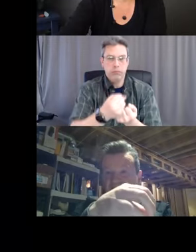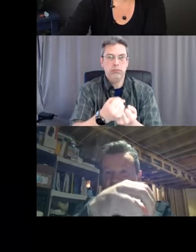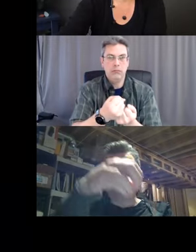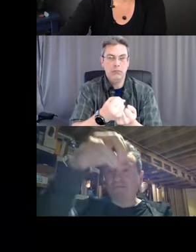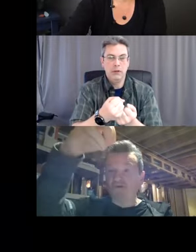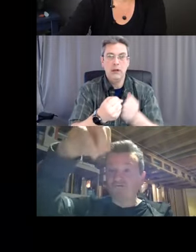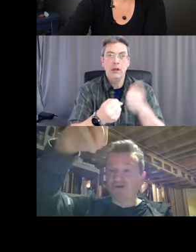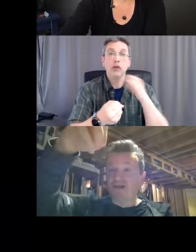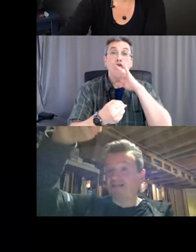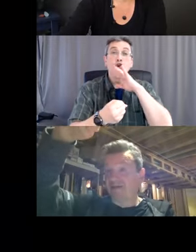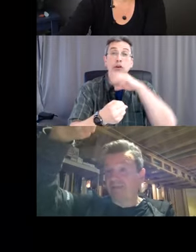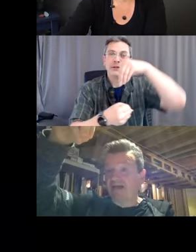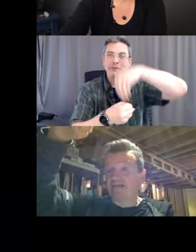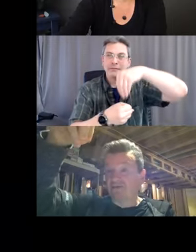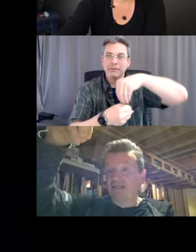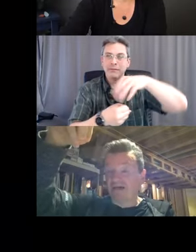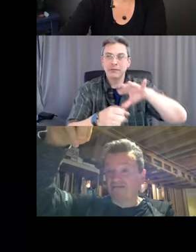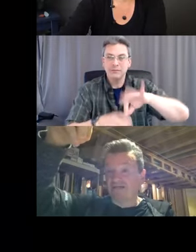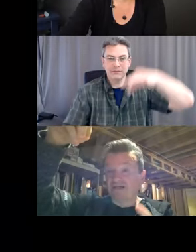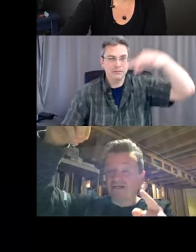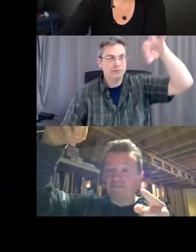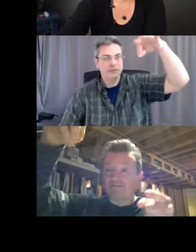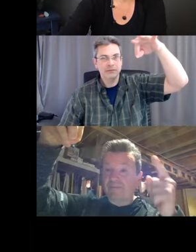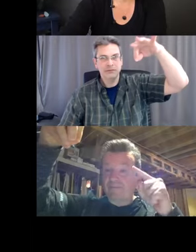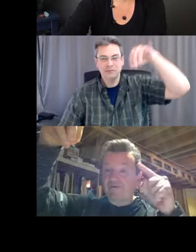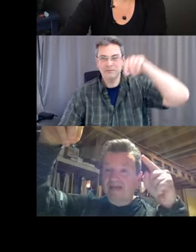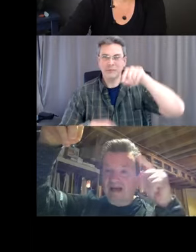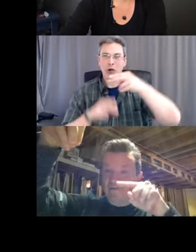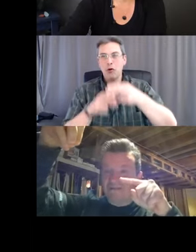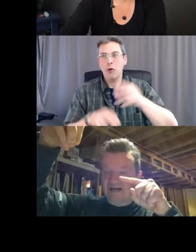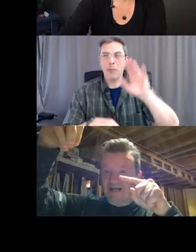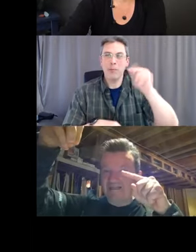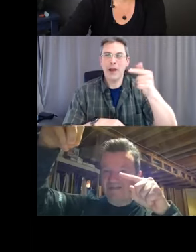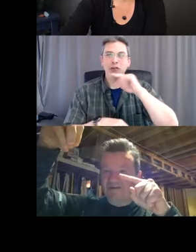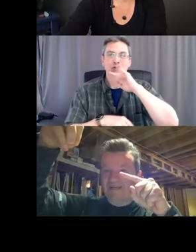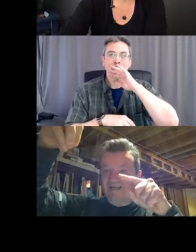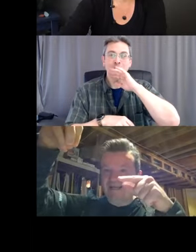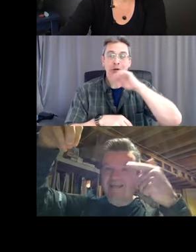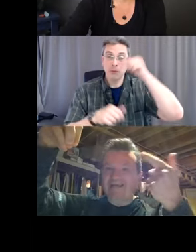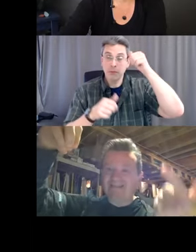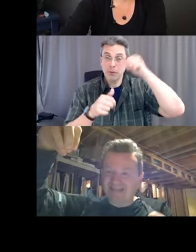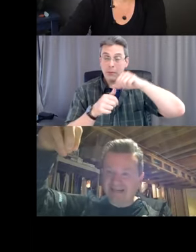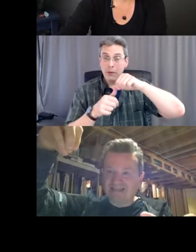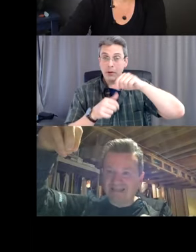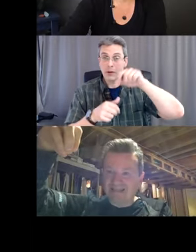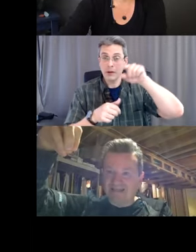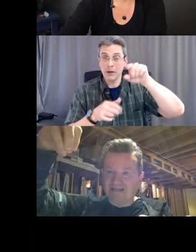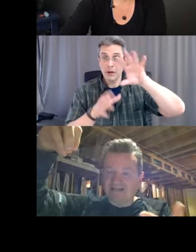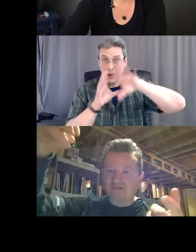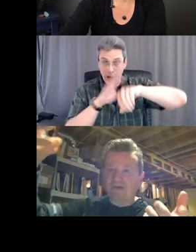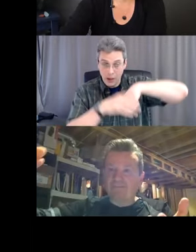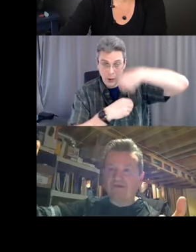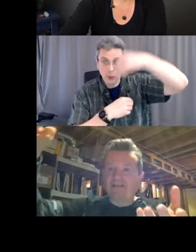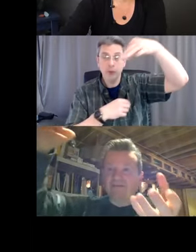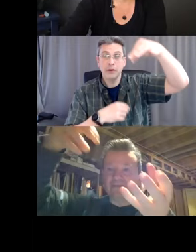Perfect. And then what you've got is a little bag of dirty gloves. But remember, the outside is dirty and the inside is clean.